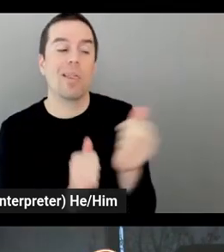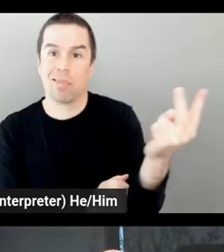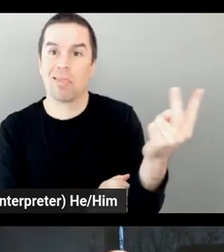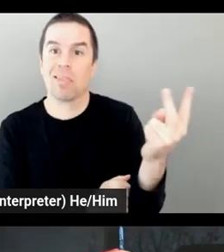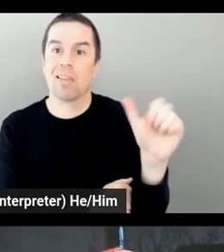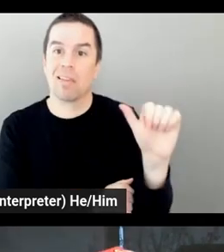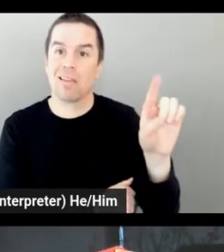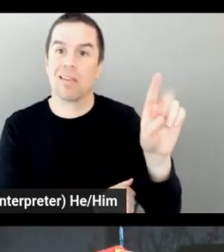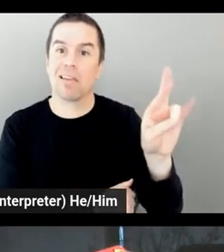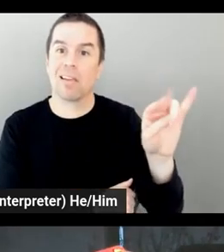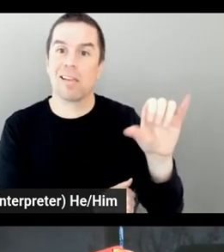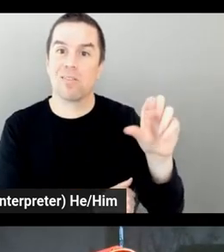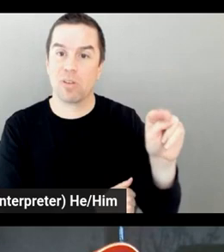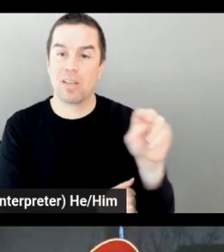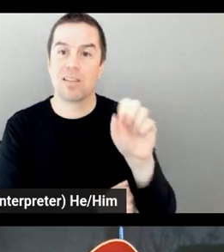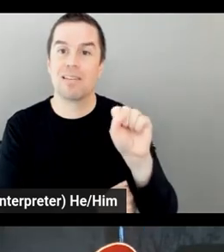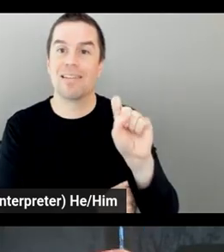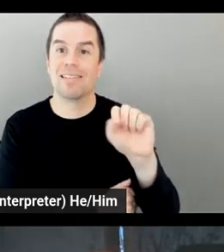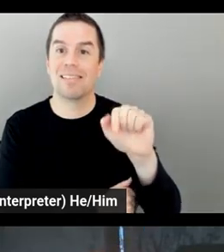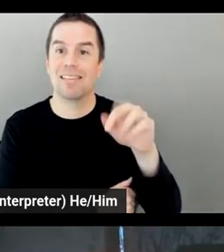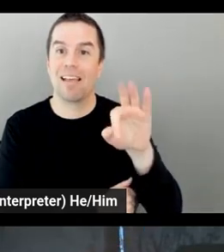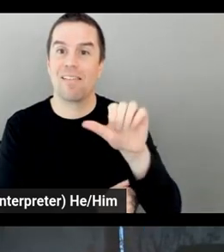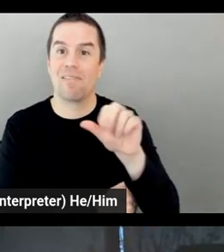season, this amazing app.